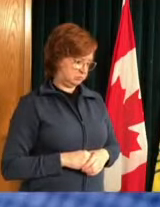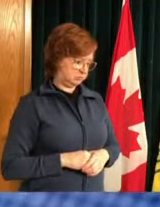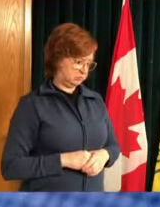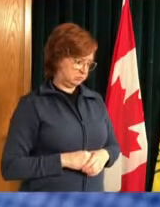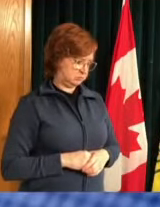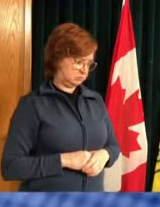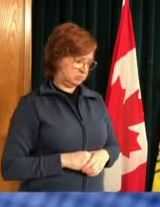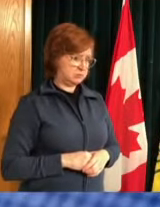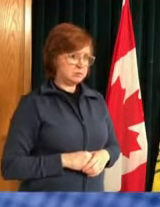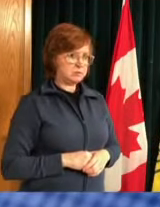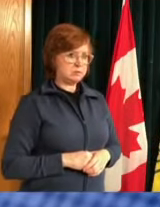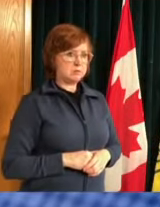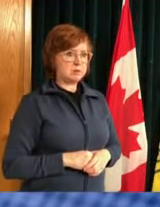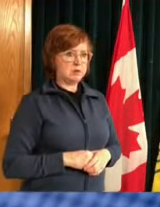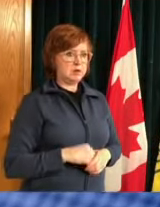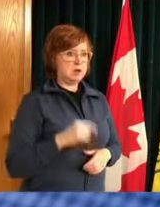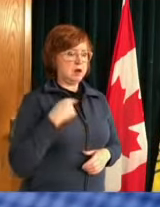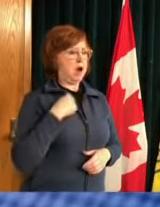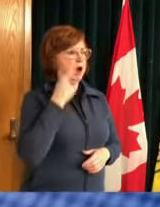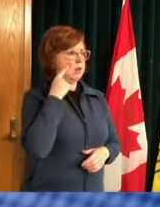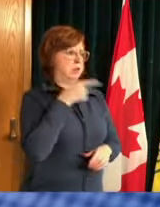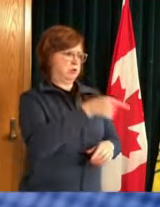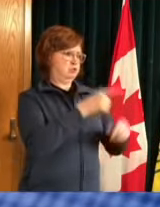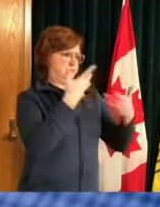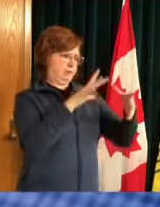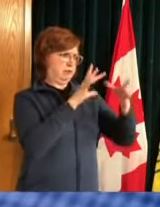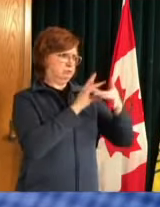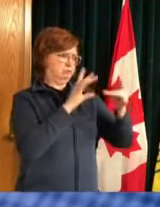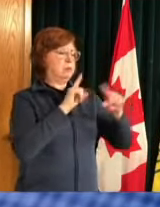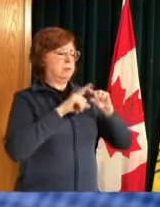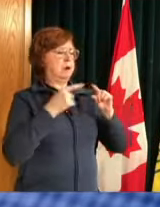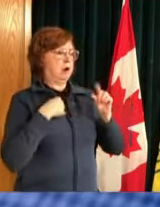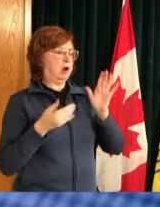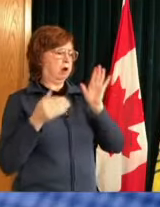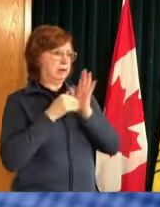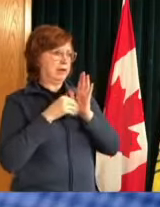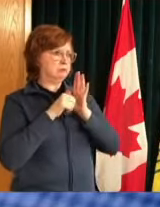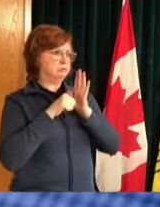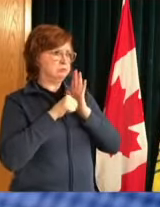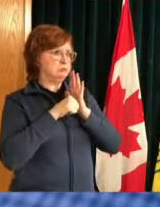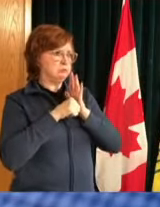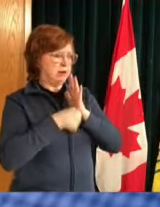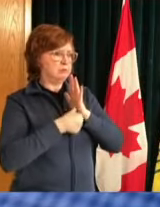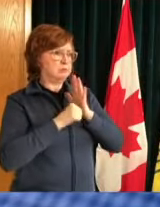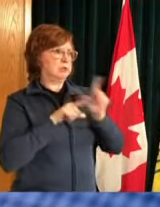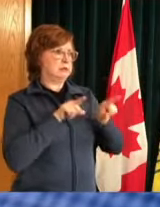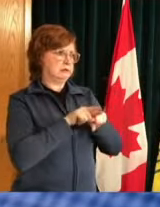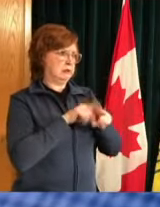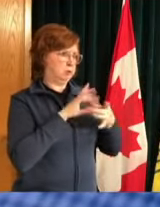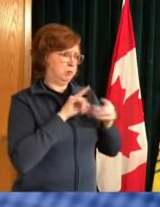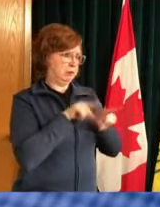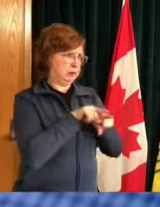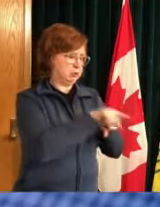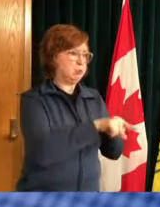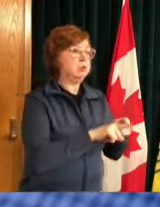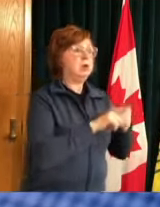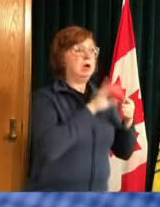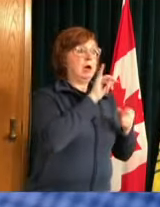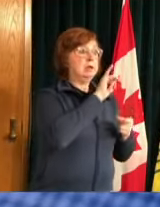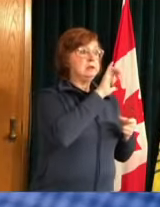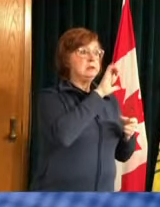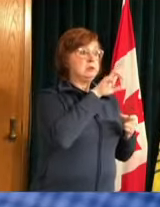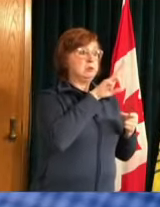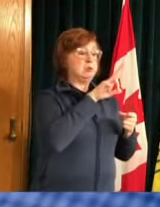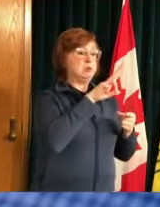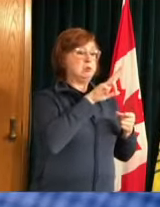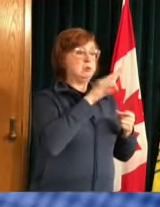premier i just you know to reiterate your comments around ic capacities you know we are on bypass in regina and those regina cases